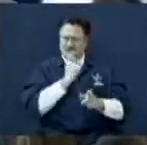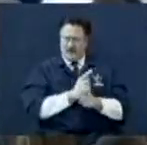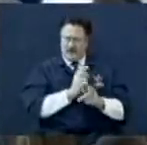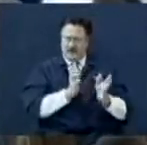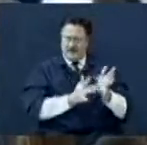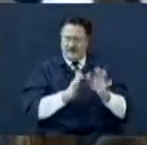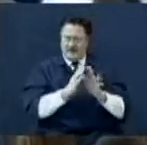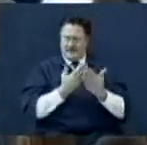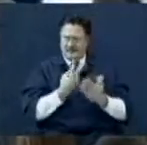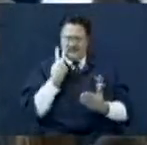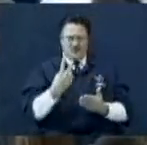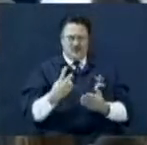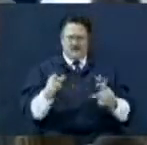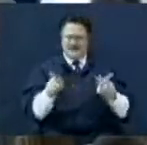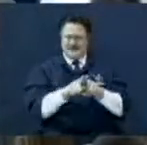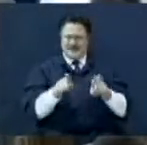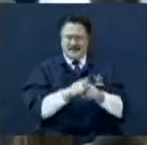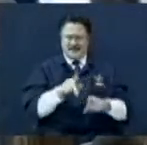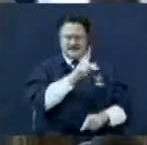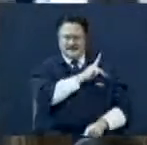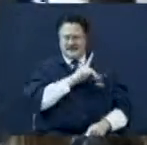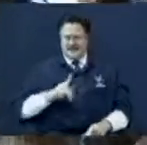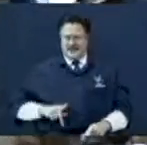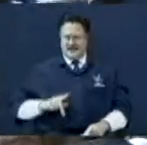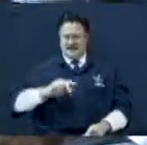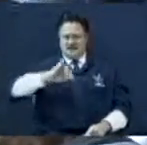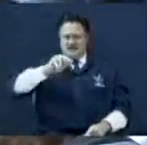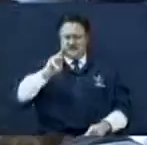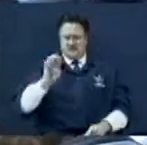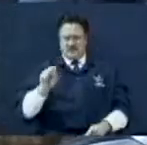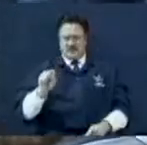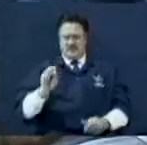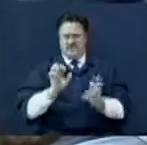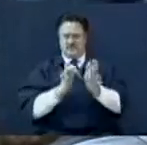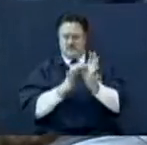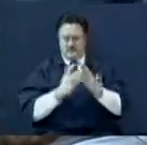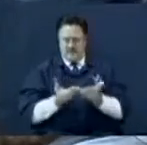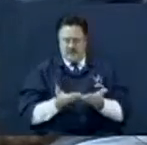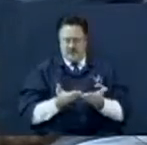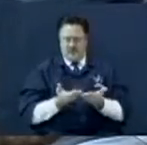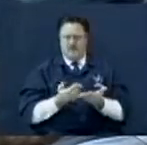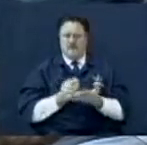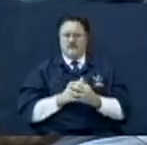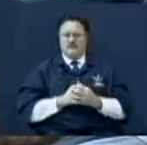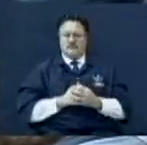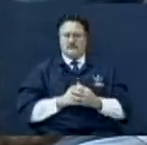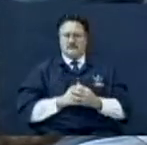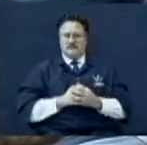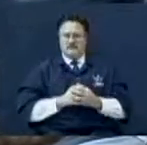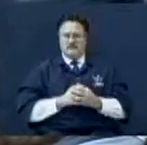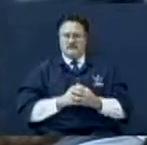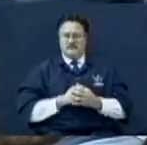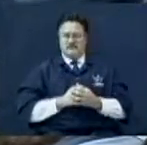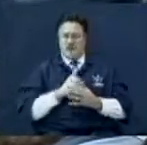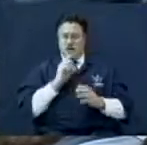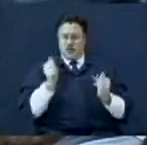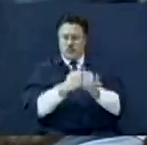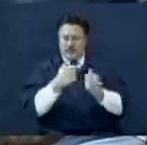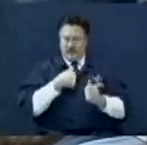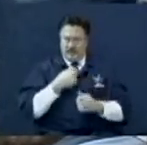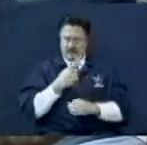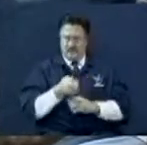It don't look like no King James Bible to me. It is? Okay. Y'all with me?